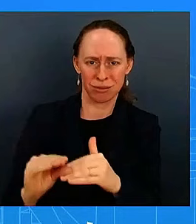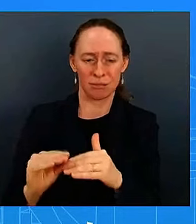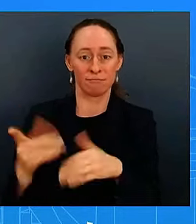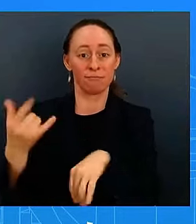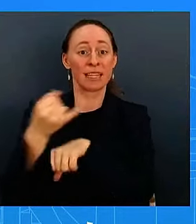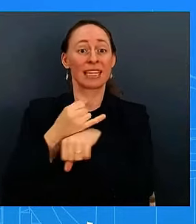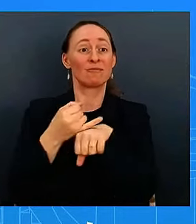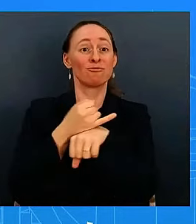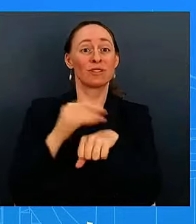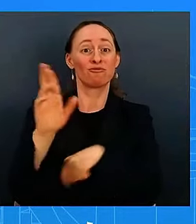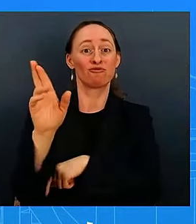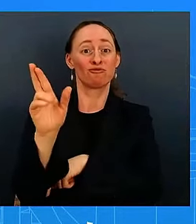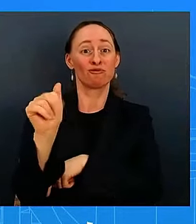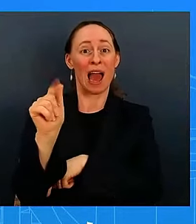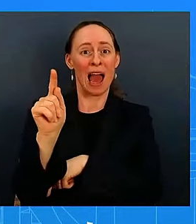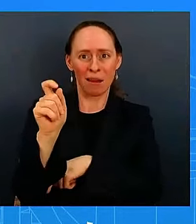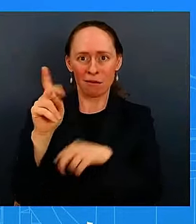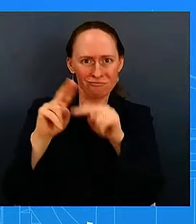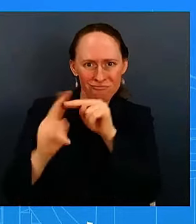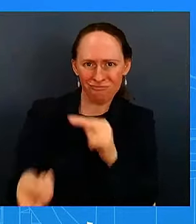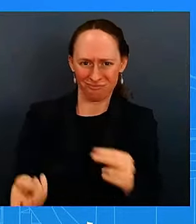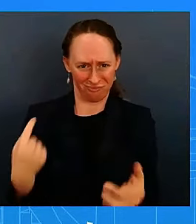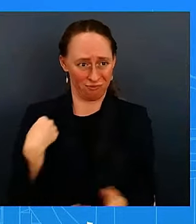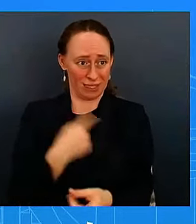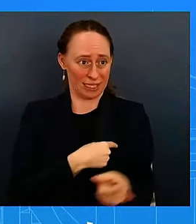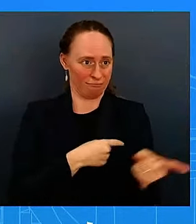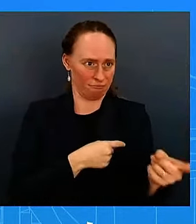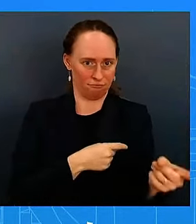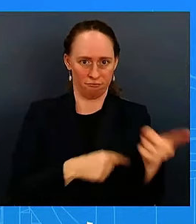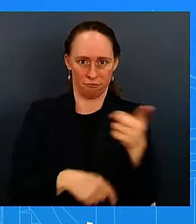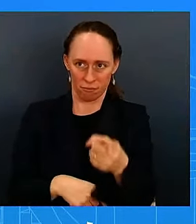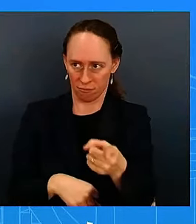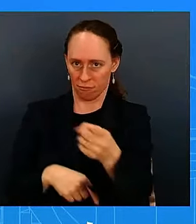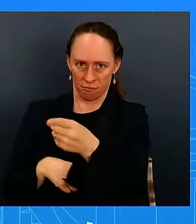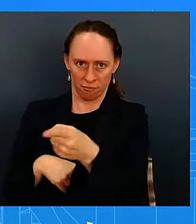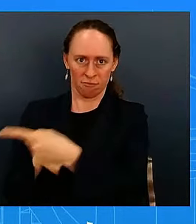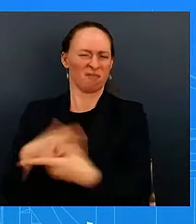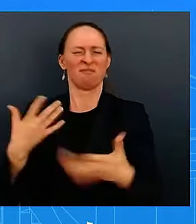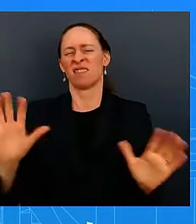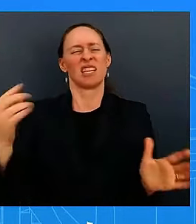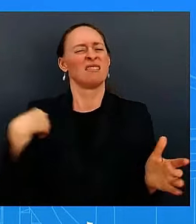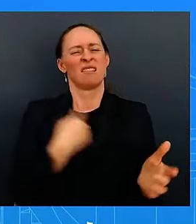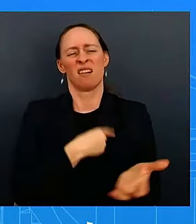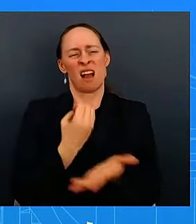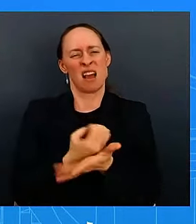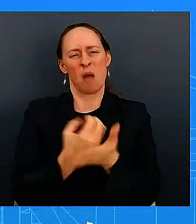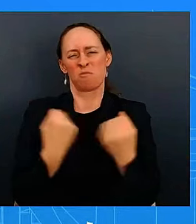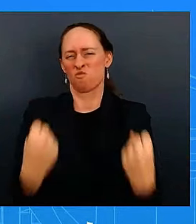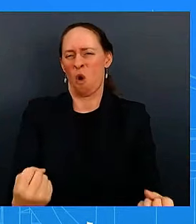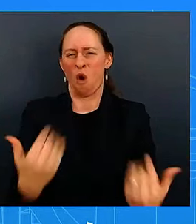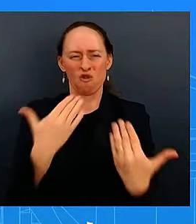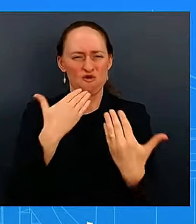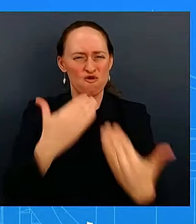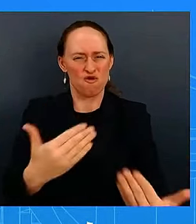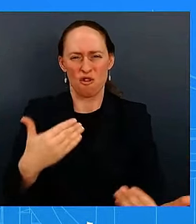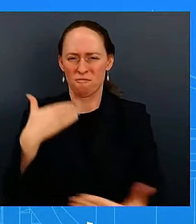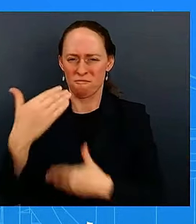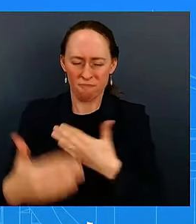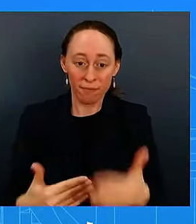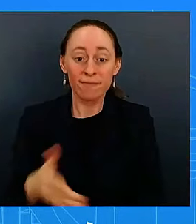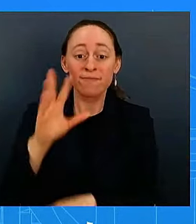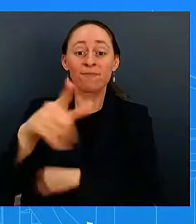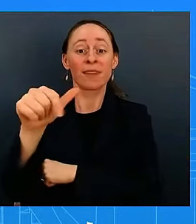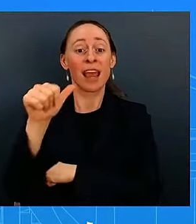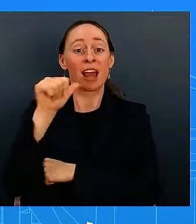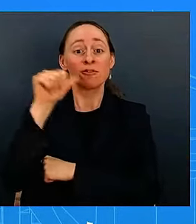uh this is a this is a solid economy now you heard my quotes from uh chair powell yesterday uh and it's a